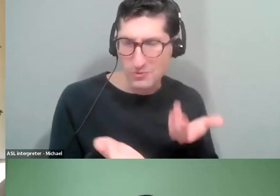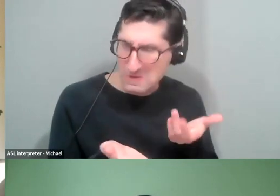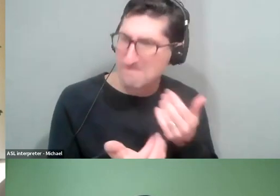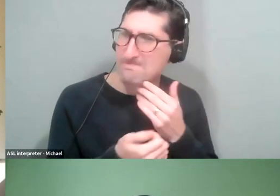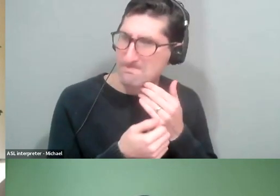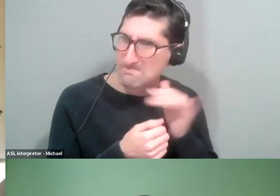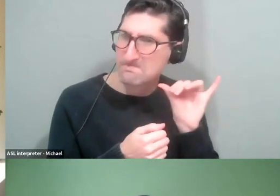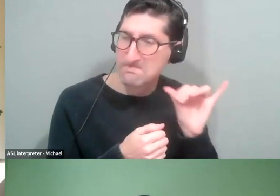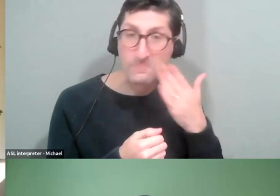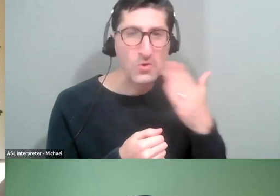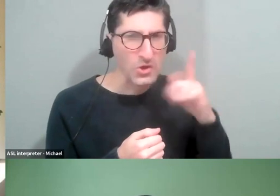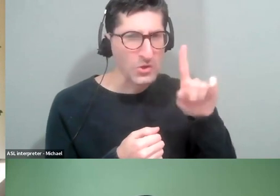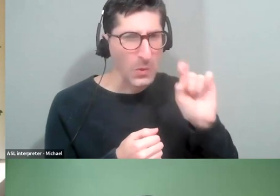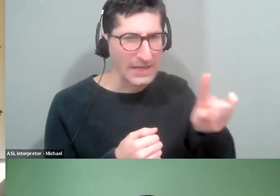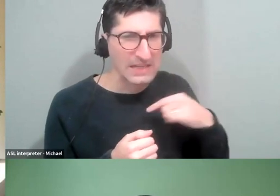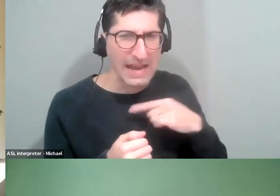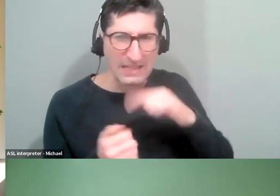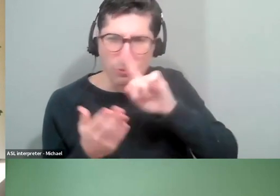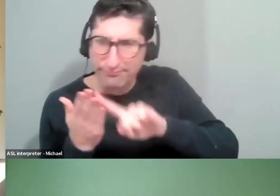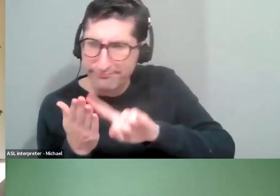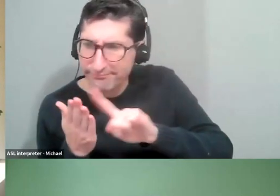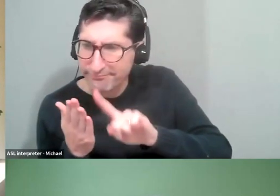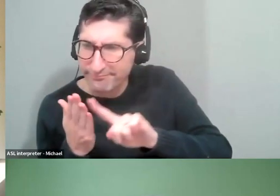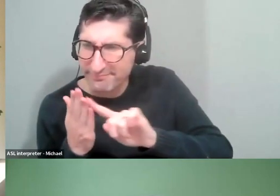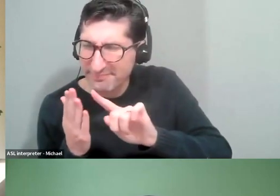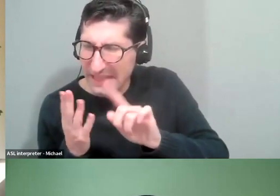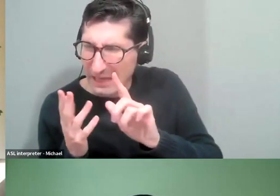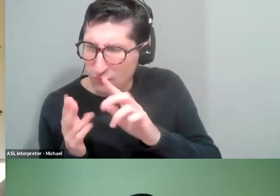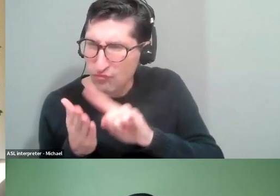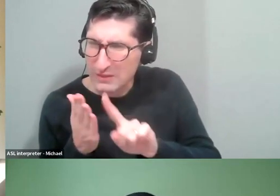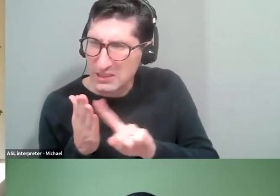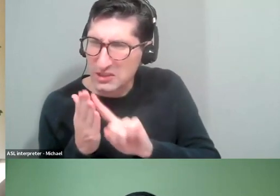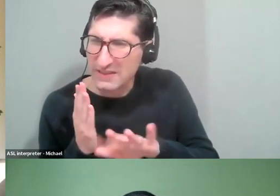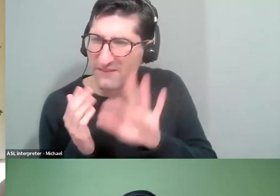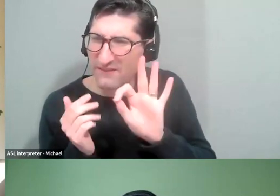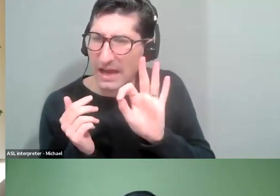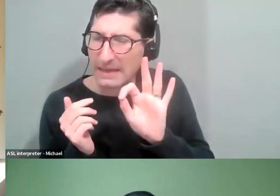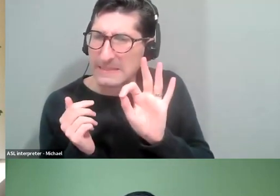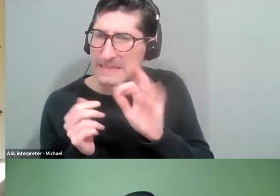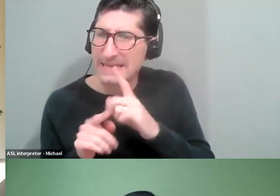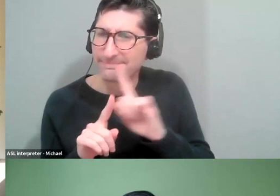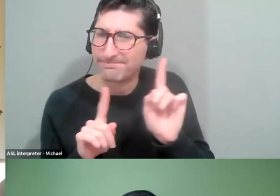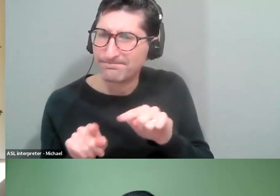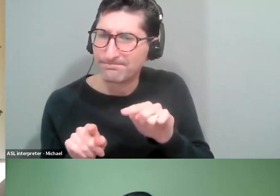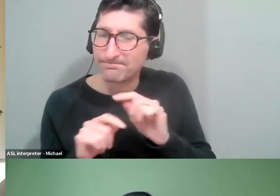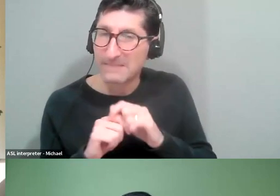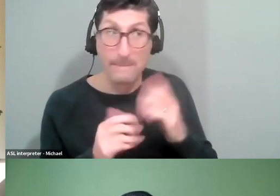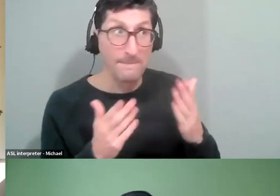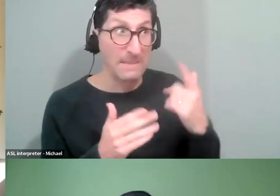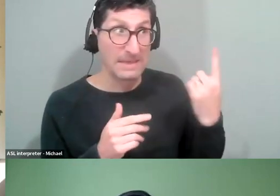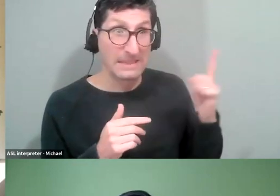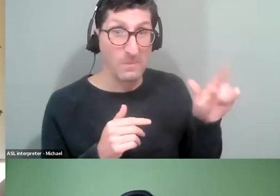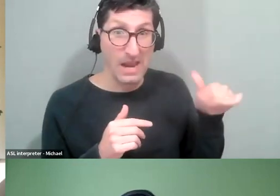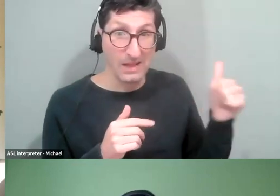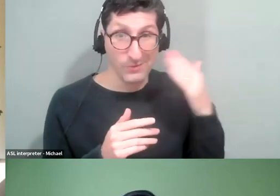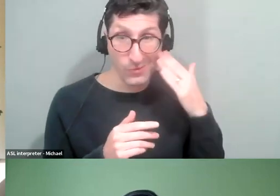I need to check on that and find out because I'm not entirely certain perhaps someone else on the panel might have the answer to that.